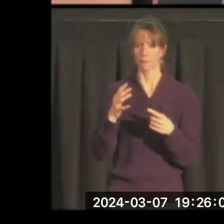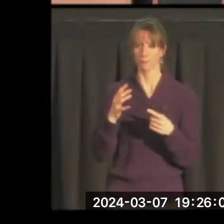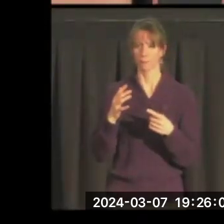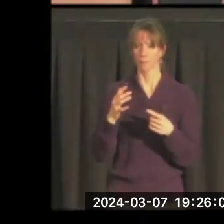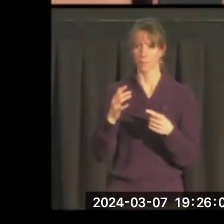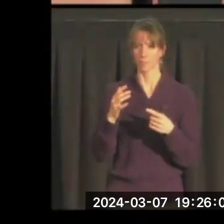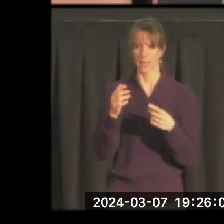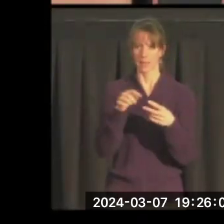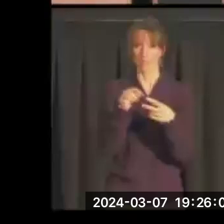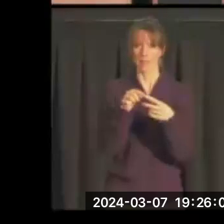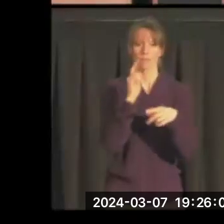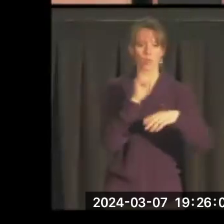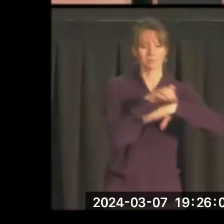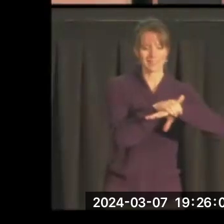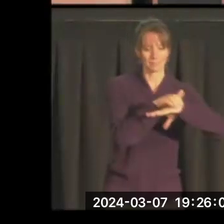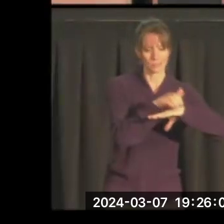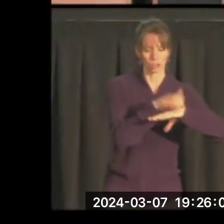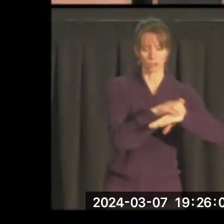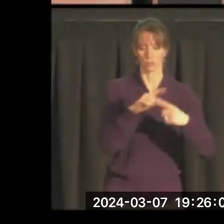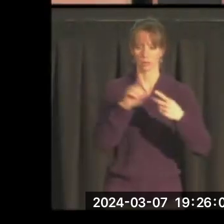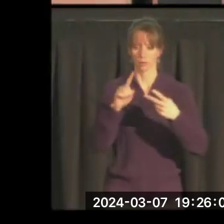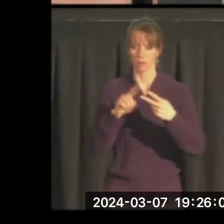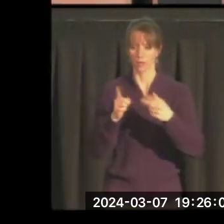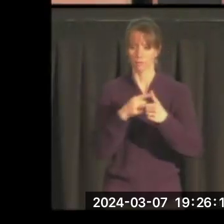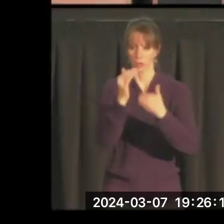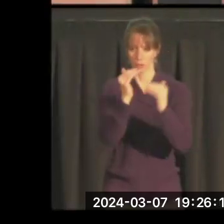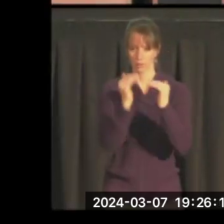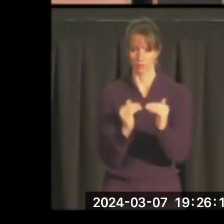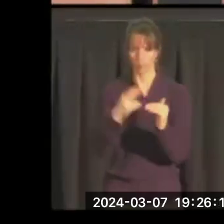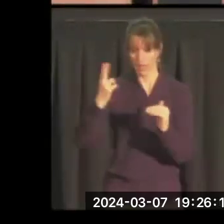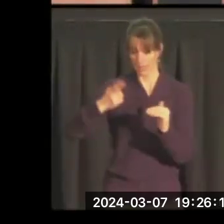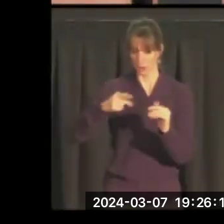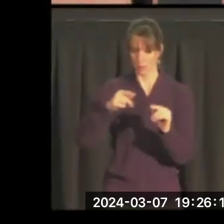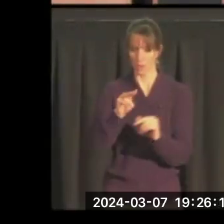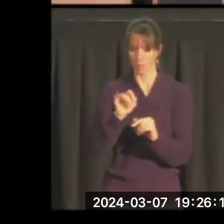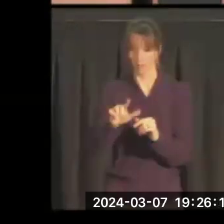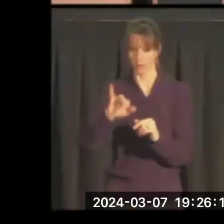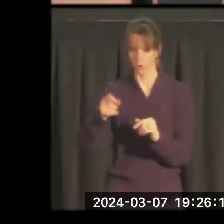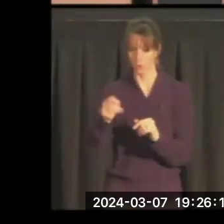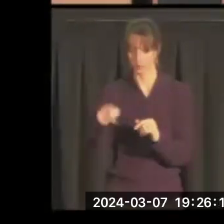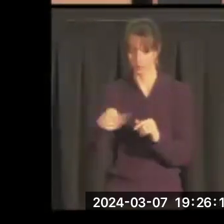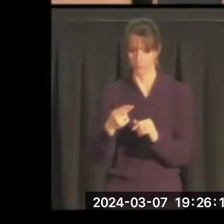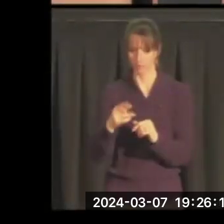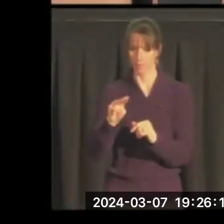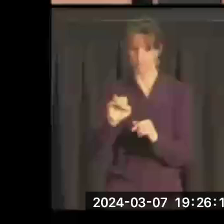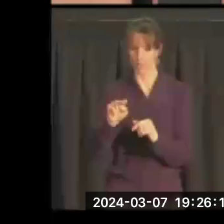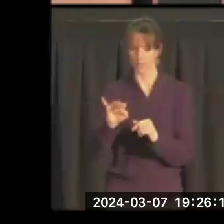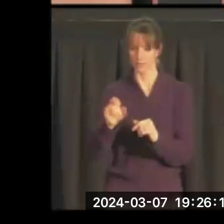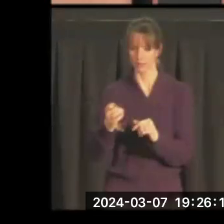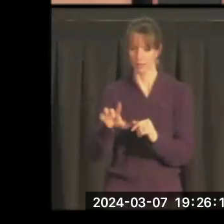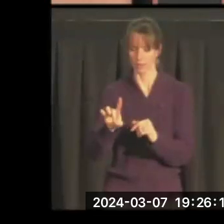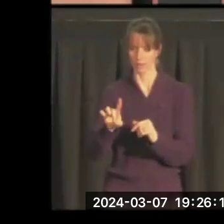They're on English. The first item under here in history, Michael Joseph Mansfield, Missoula.